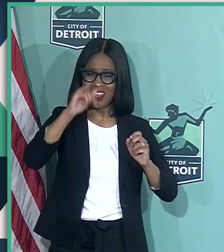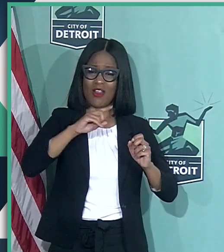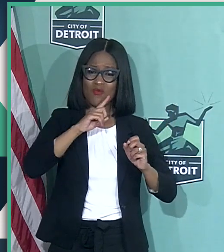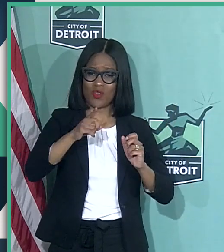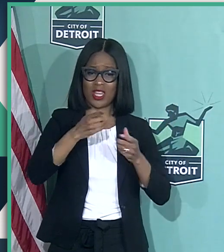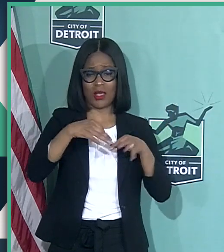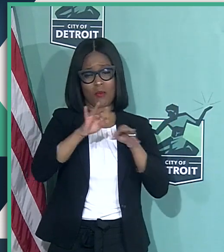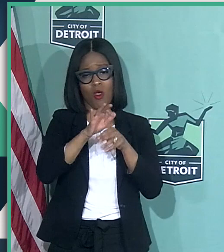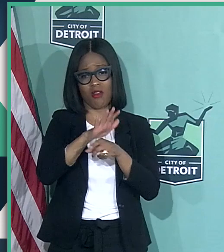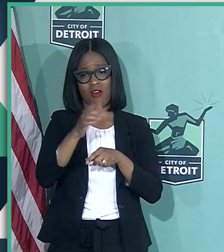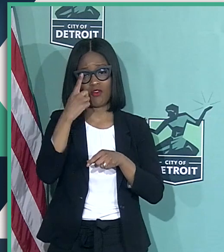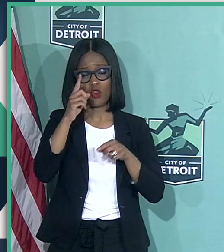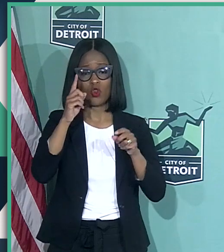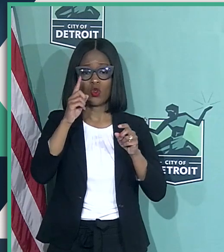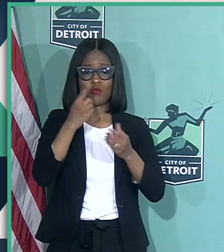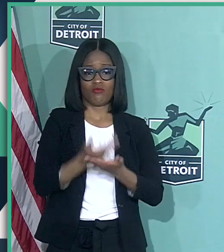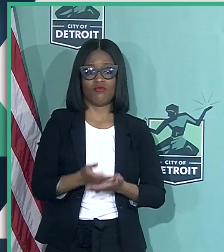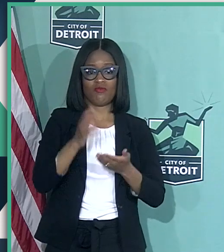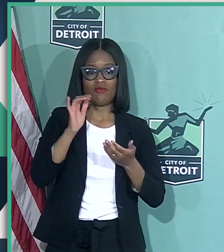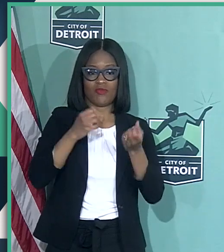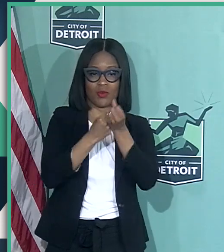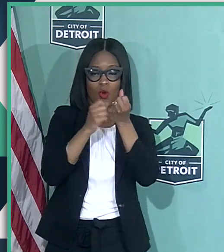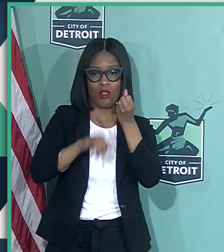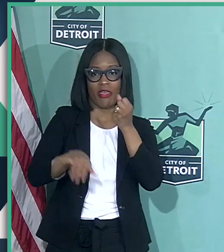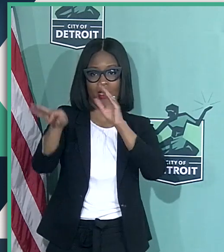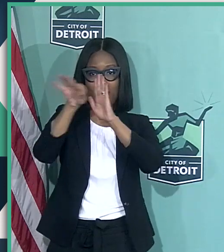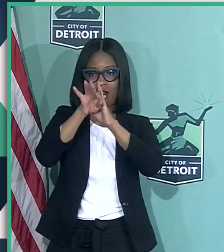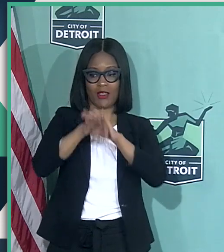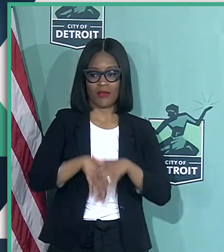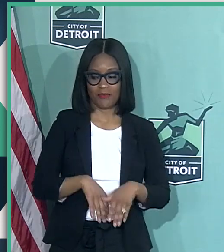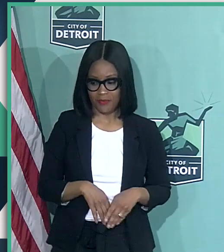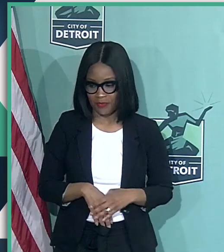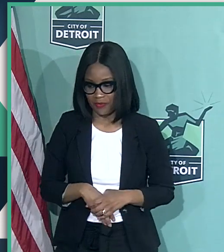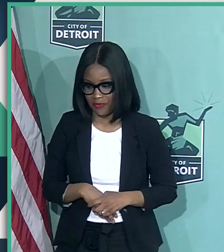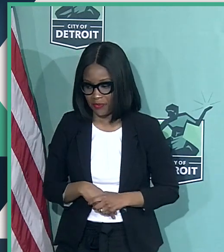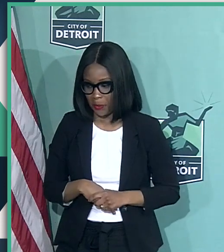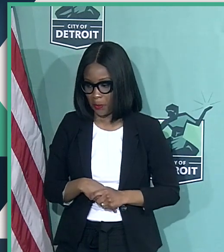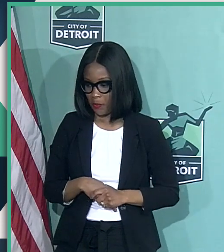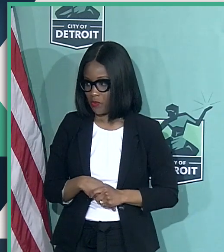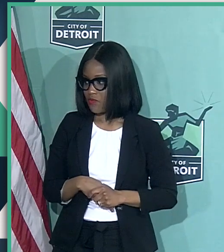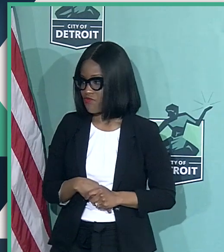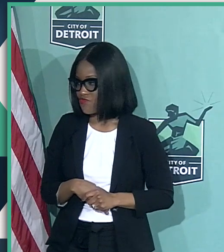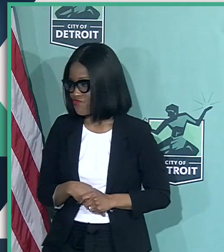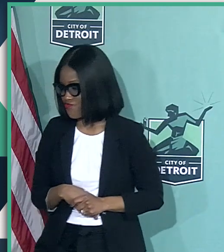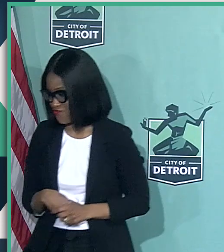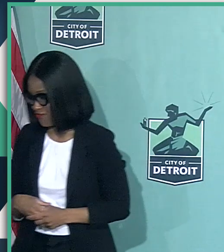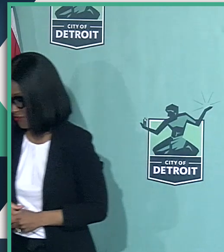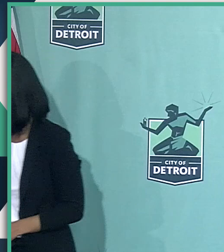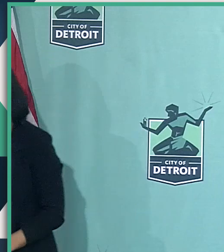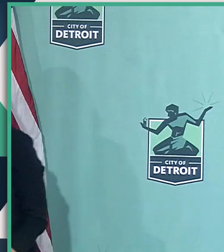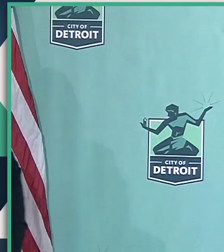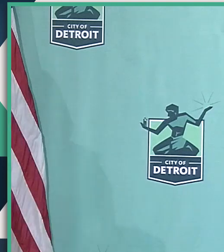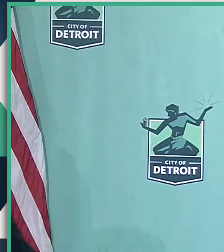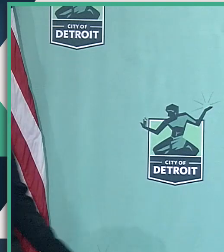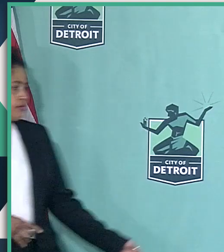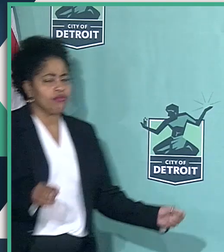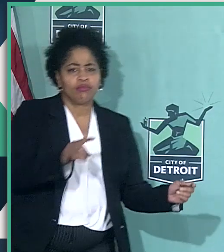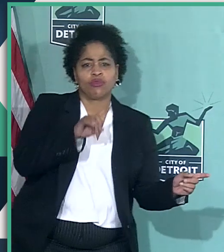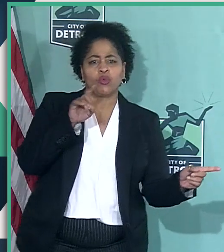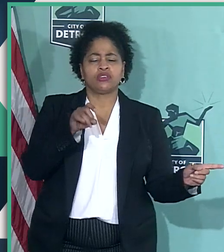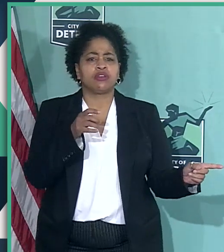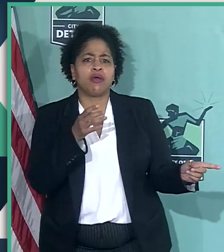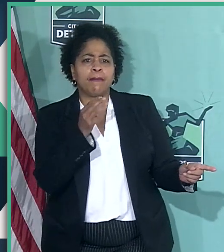justifies that designation. And Mr. Mallett, is this move back to the city in any way predicated to your